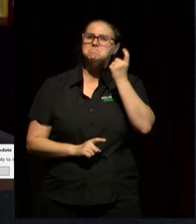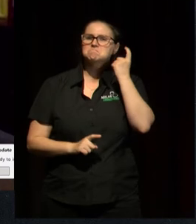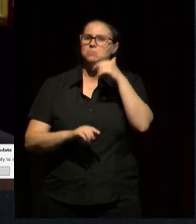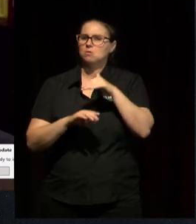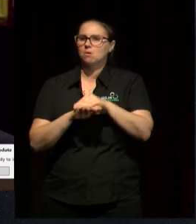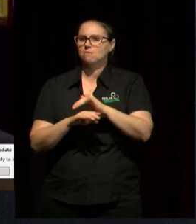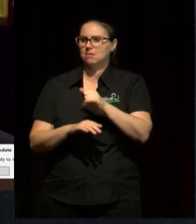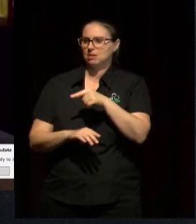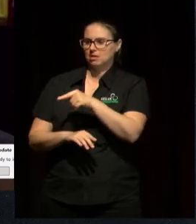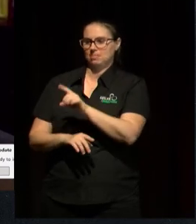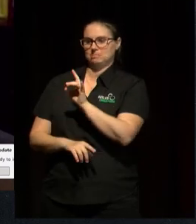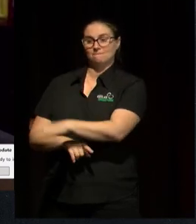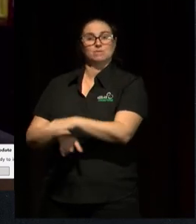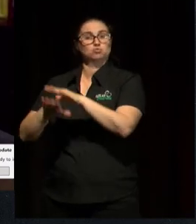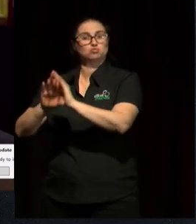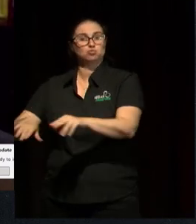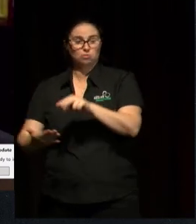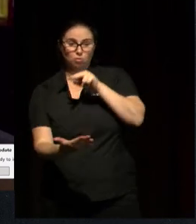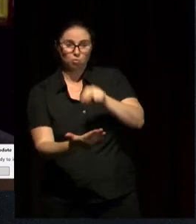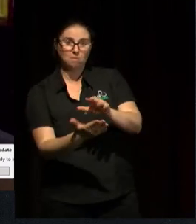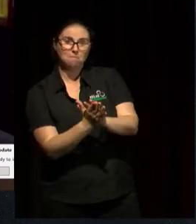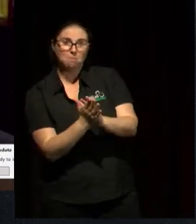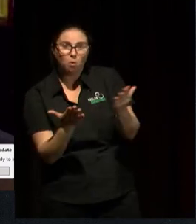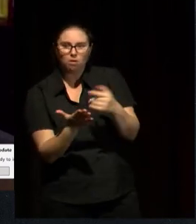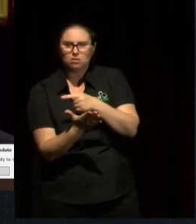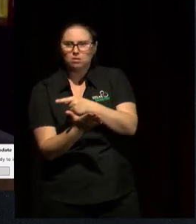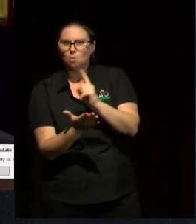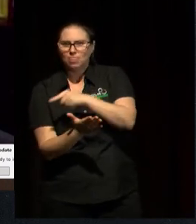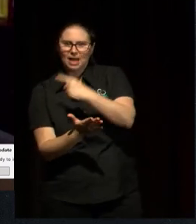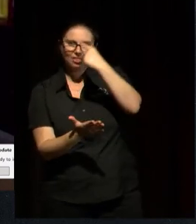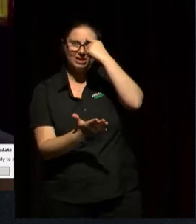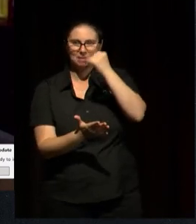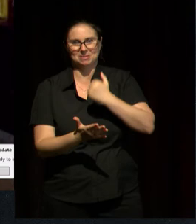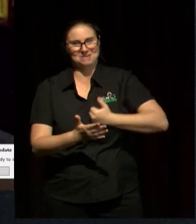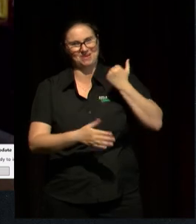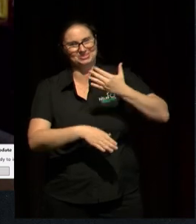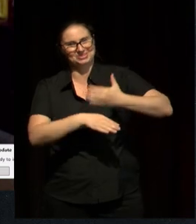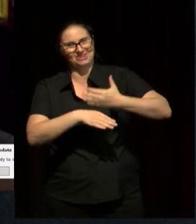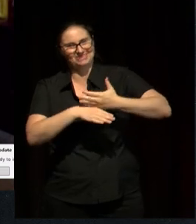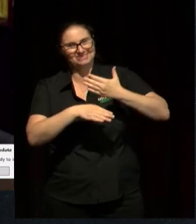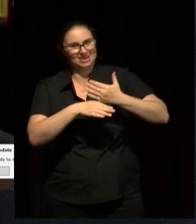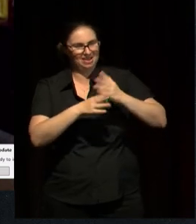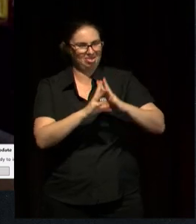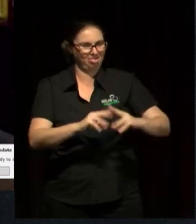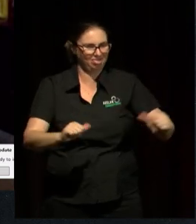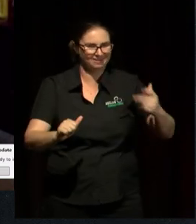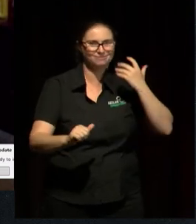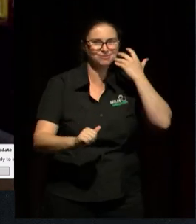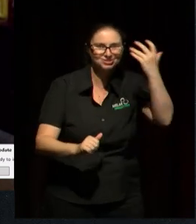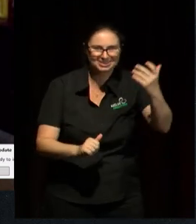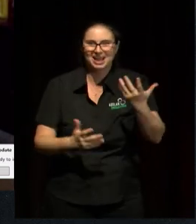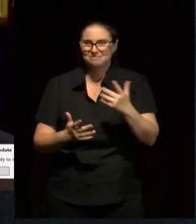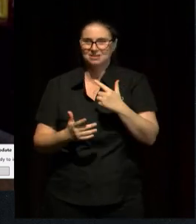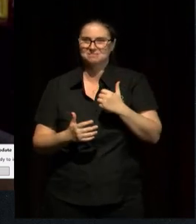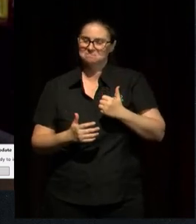criticism as critics. So, you know, I might be doing myself out of a job here as an academic, but, you know, I'm interested in doing that at this point in my